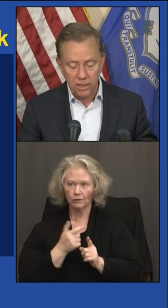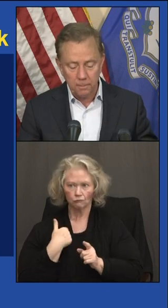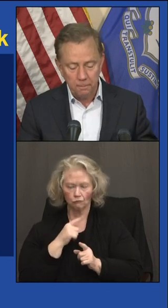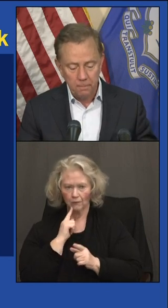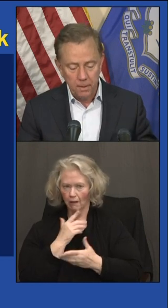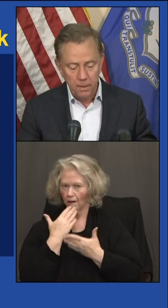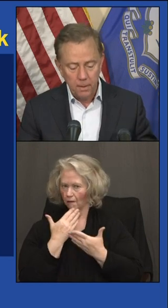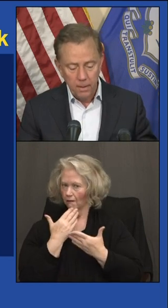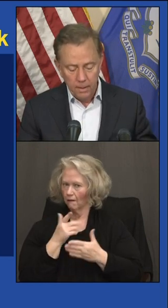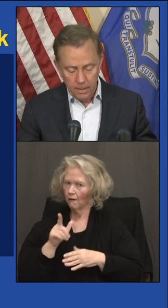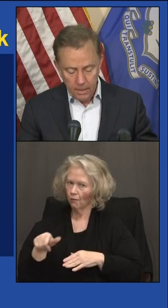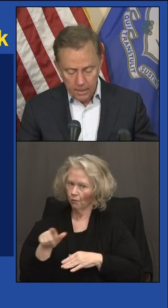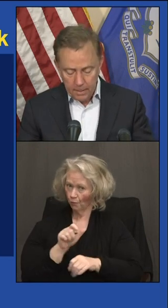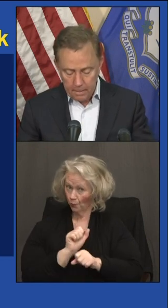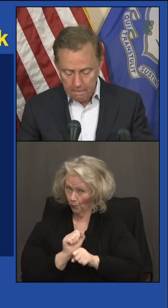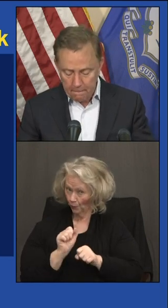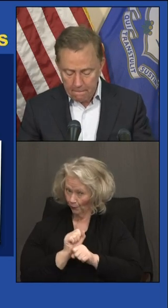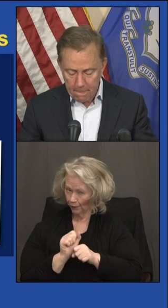efforts there.